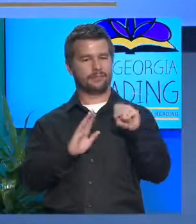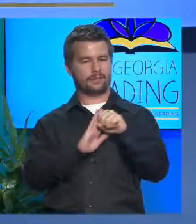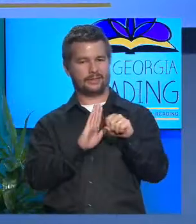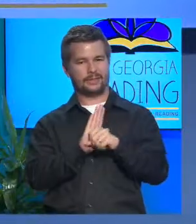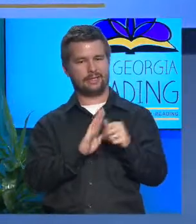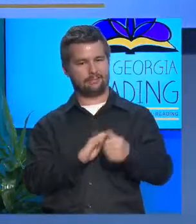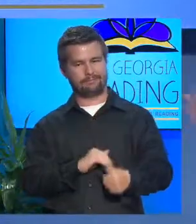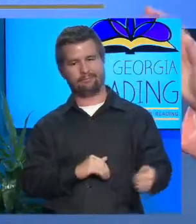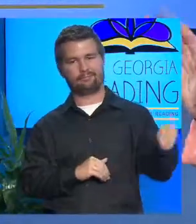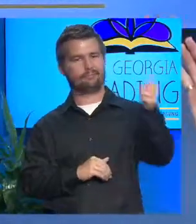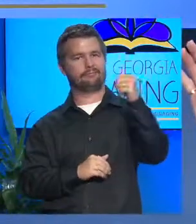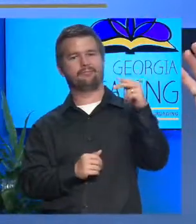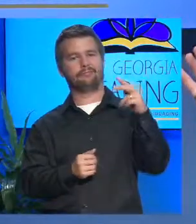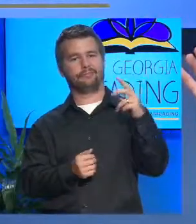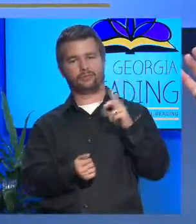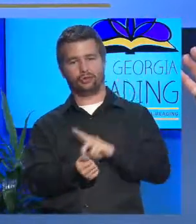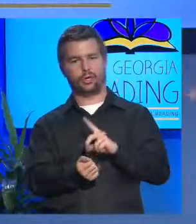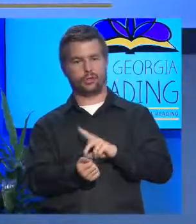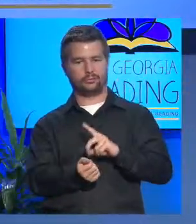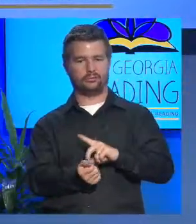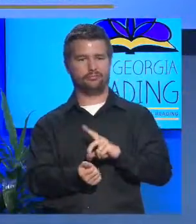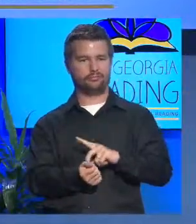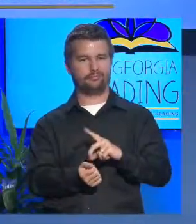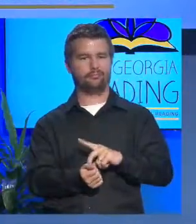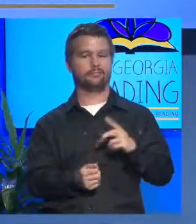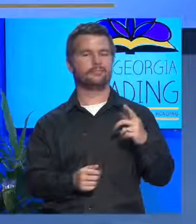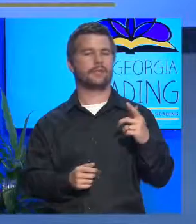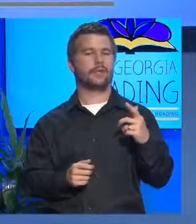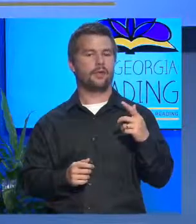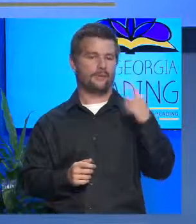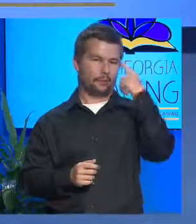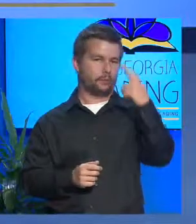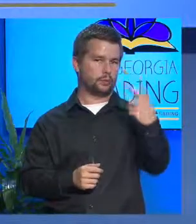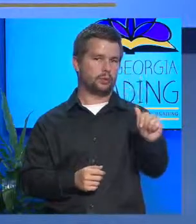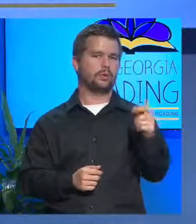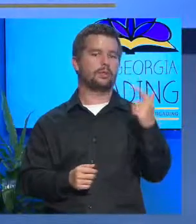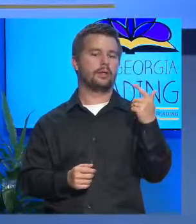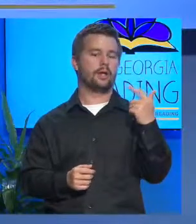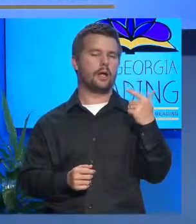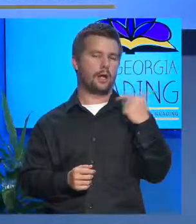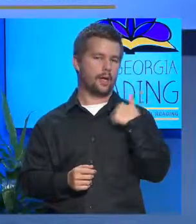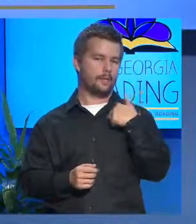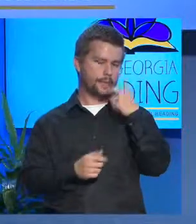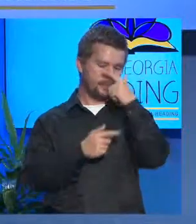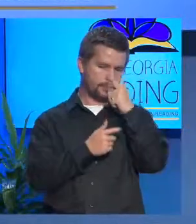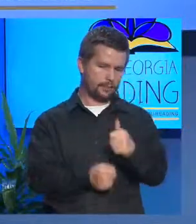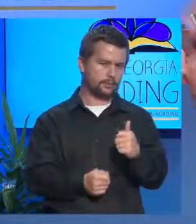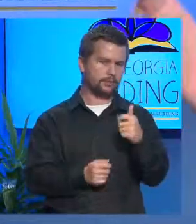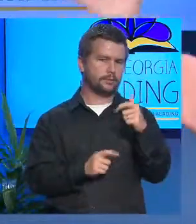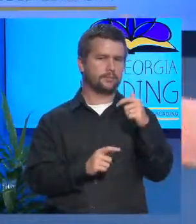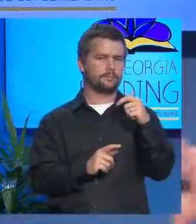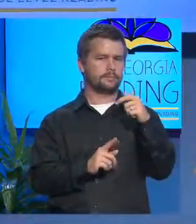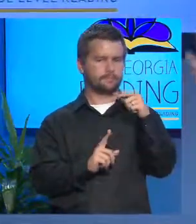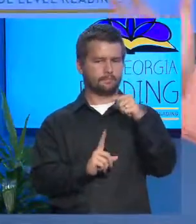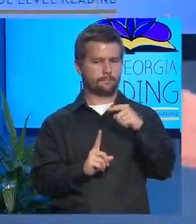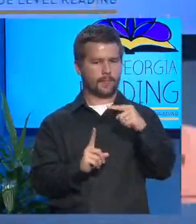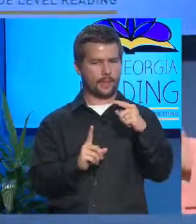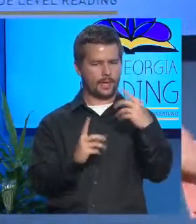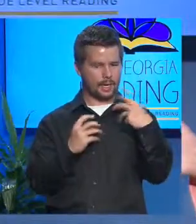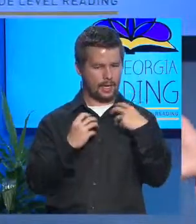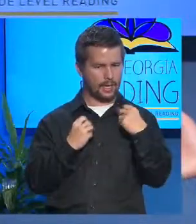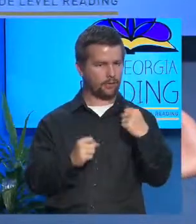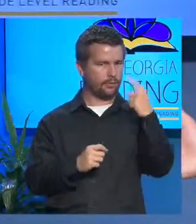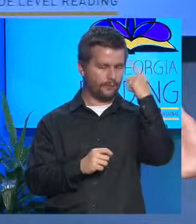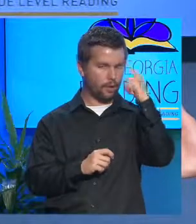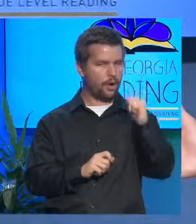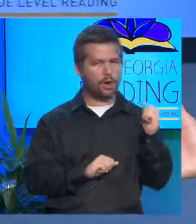the head doctor in the whole state of Georgia. And what I'm interested in is the health of every single